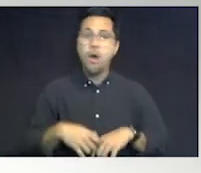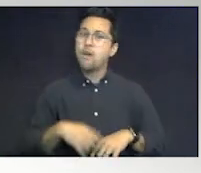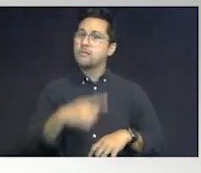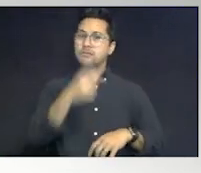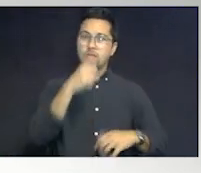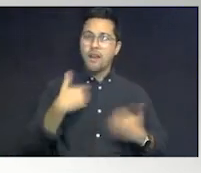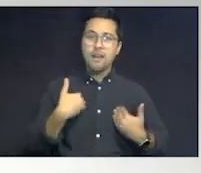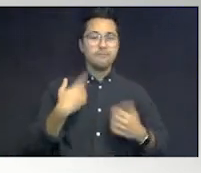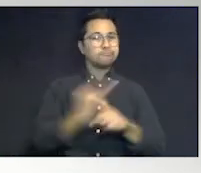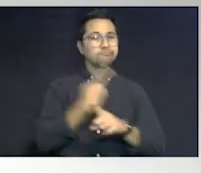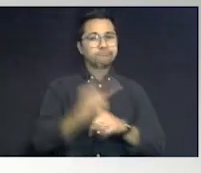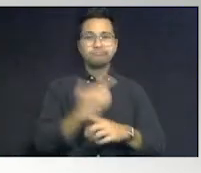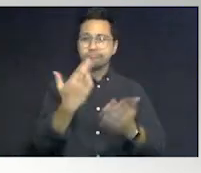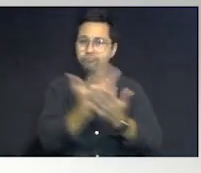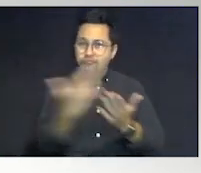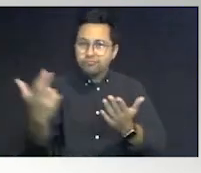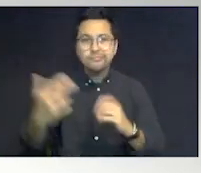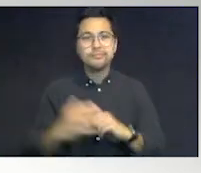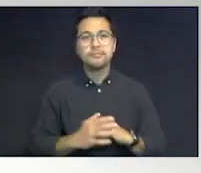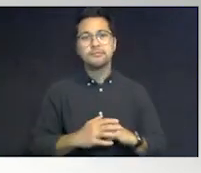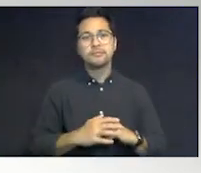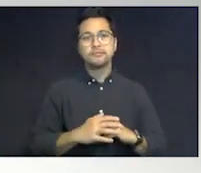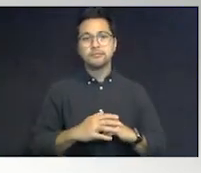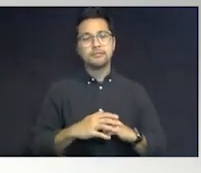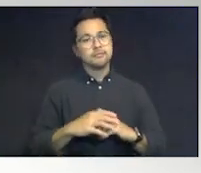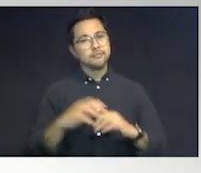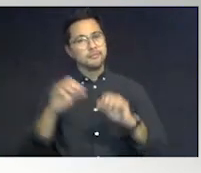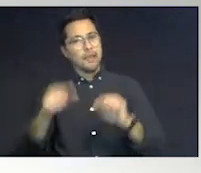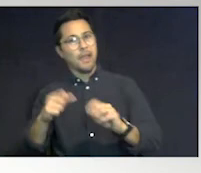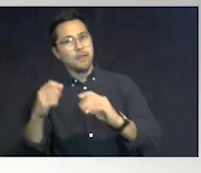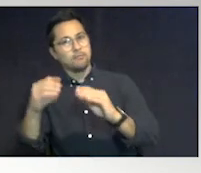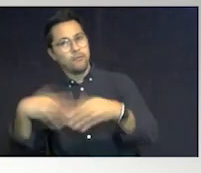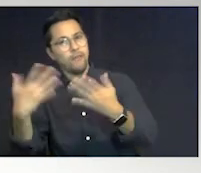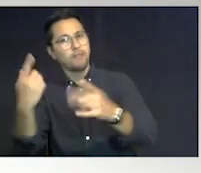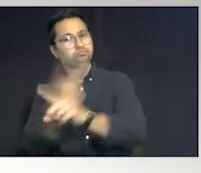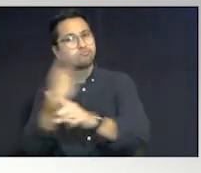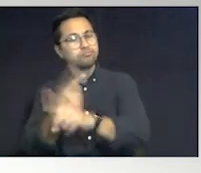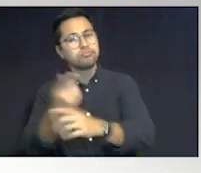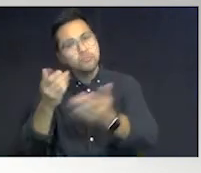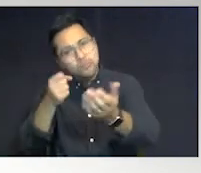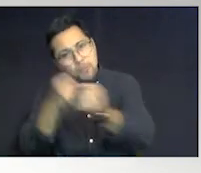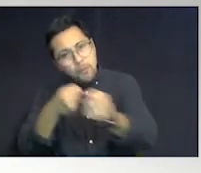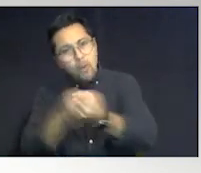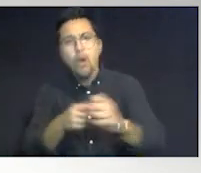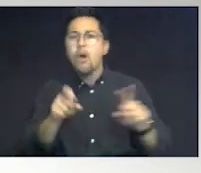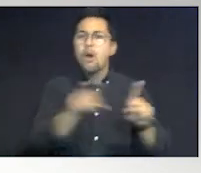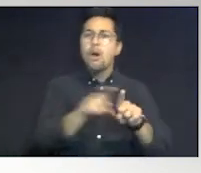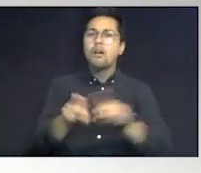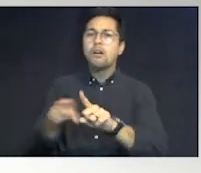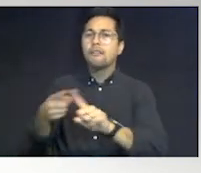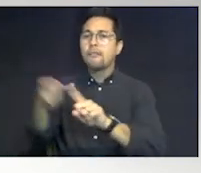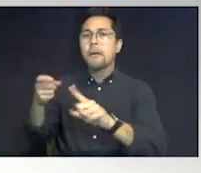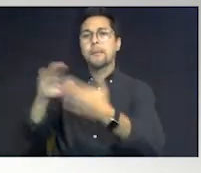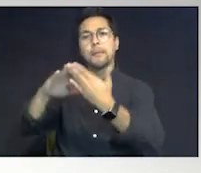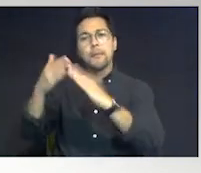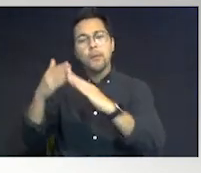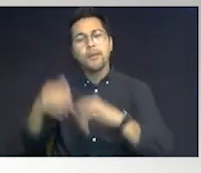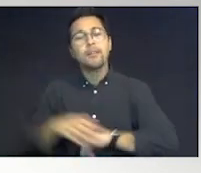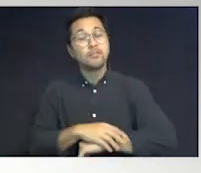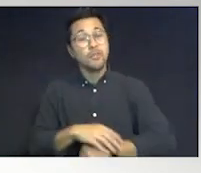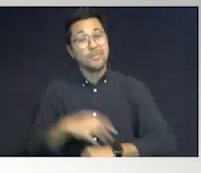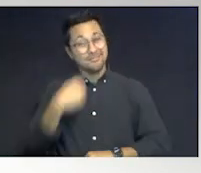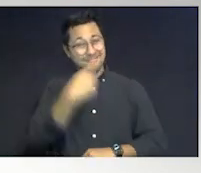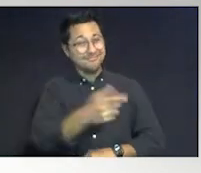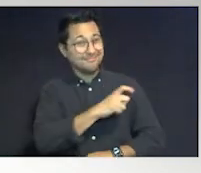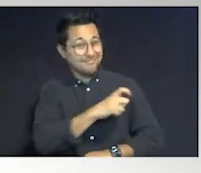appropriate resources to appropriately provide the support they need and from the community. And I always tell the officers